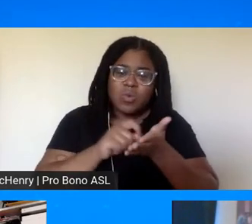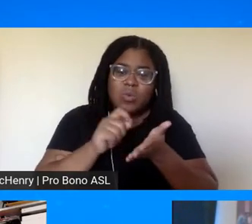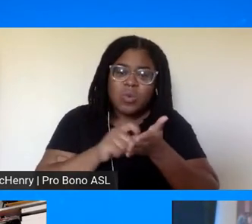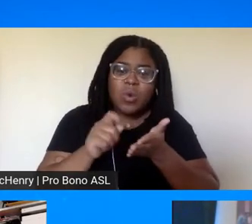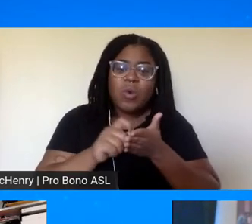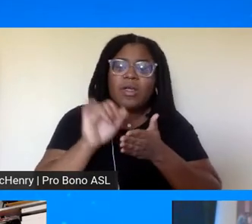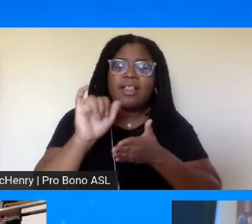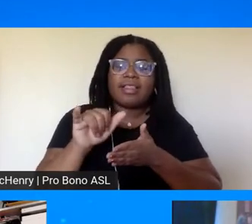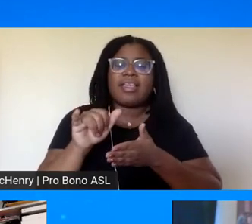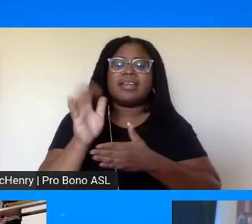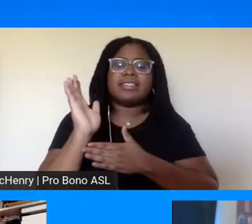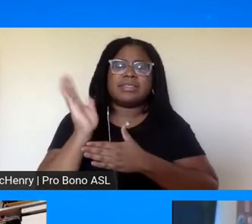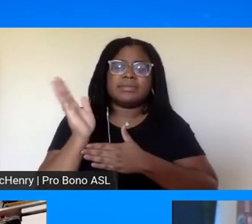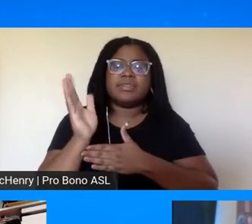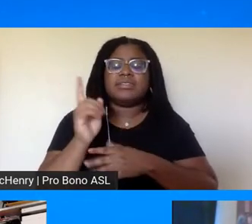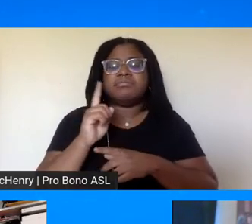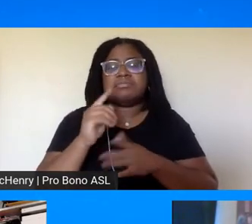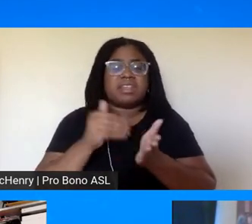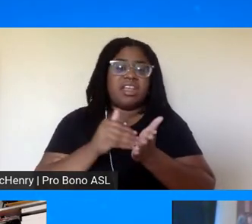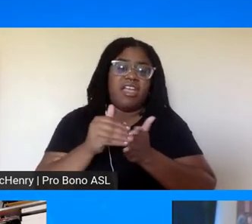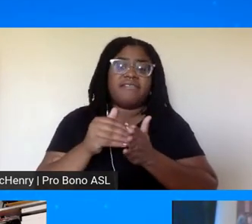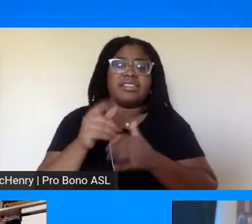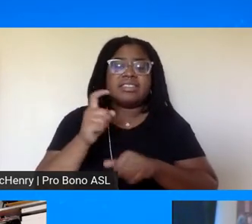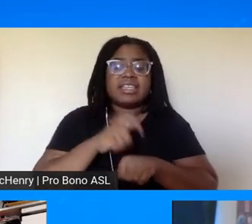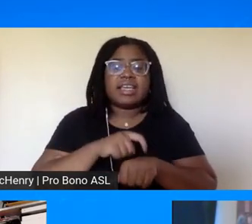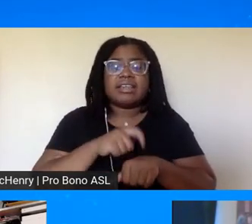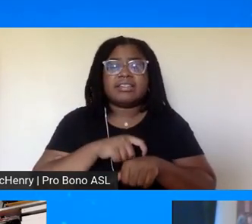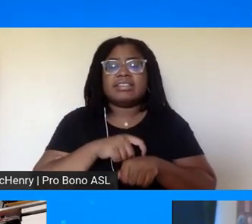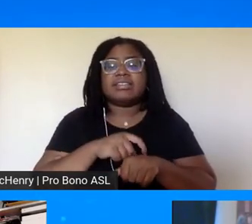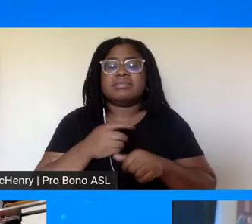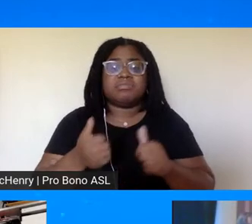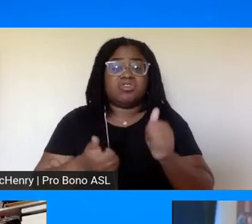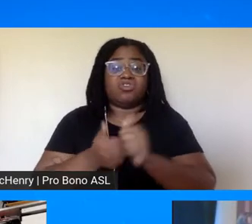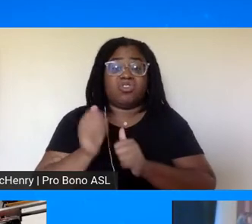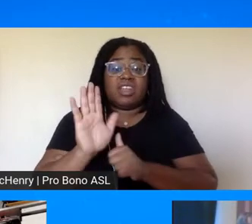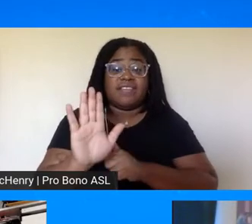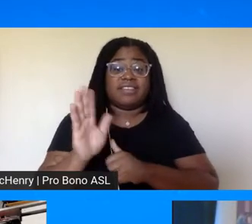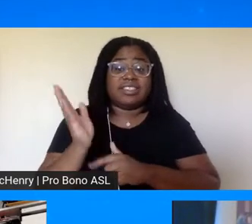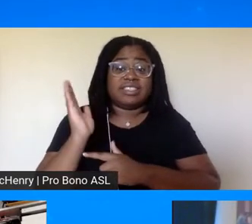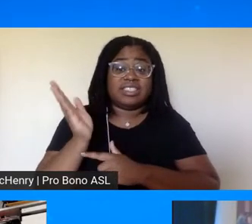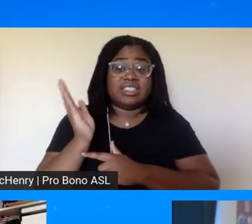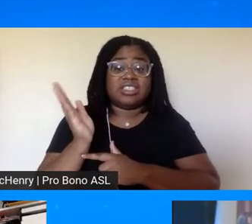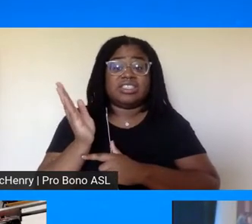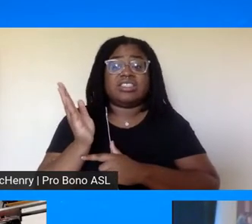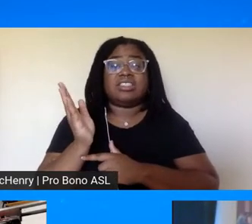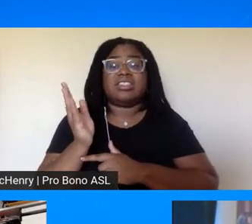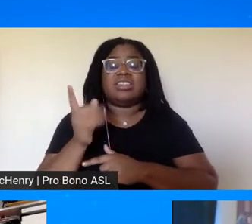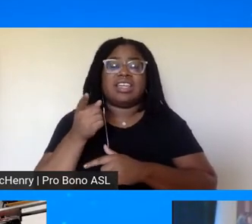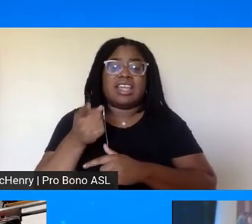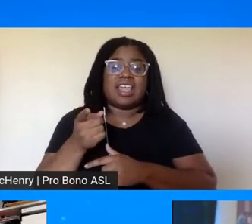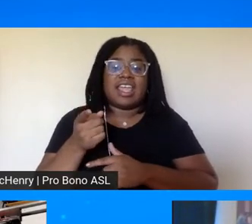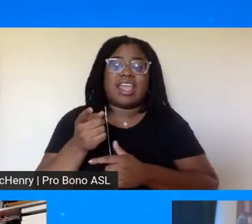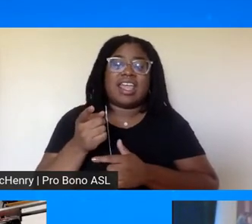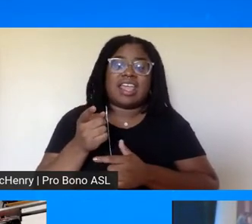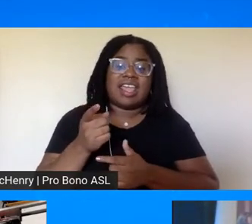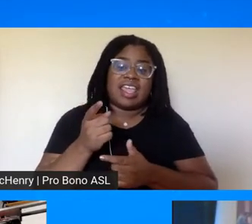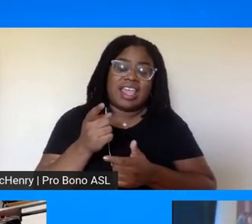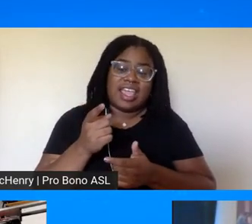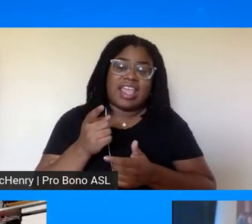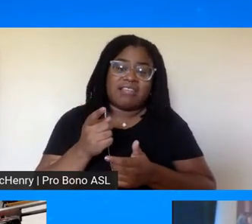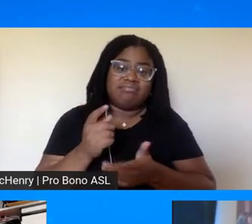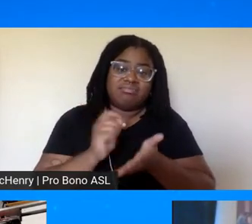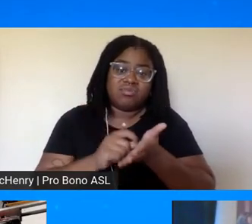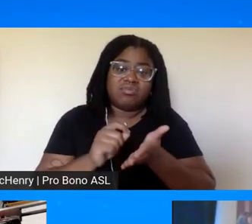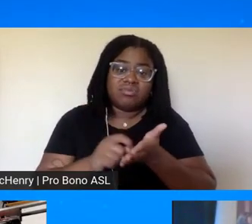the speech and oftentimes uh majority of his speeches he authored that's why we have his handwriting um with these